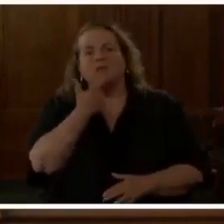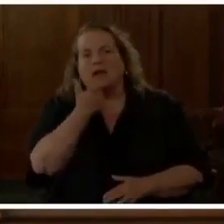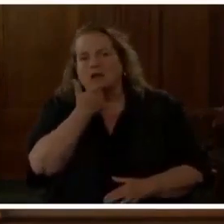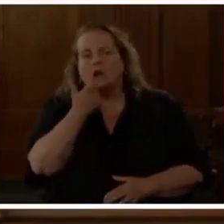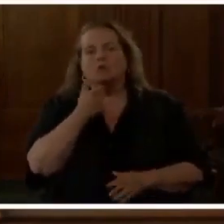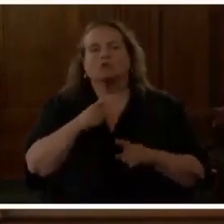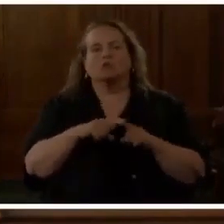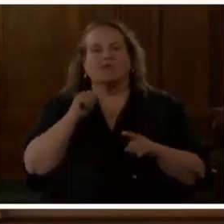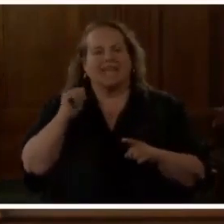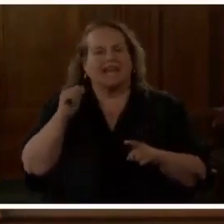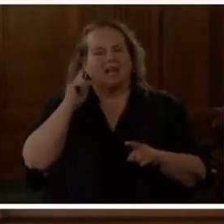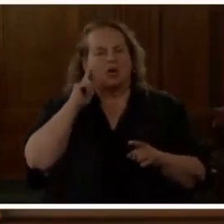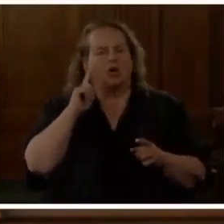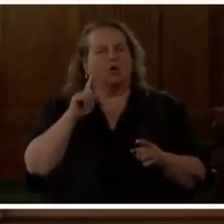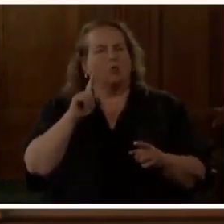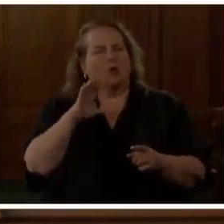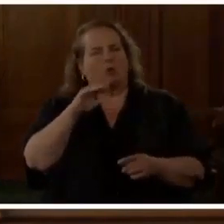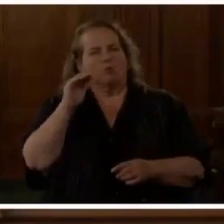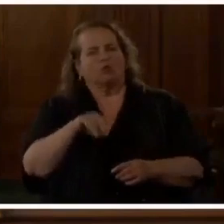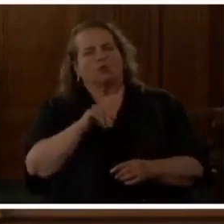chronology of what occurred.